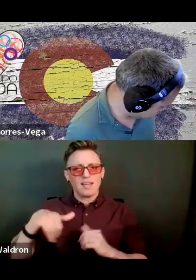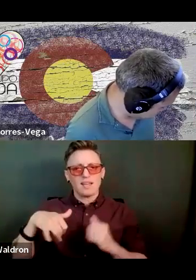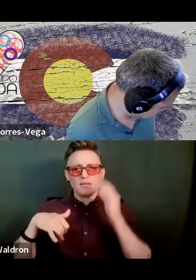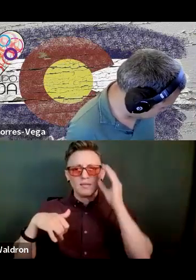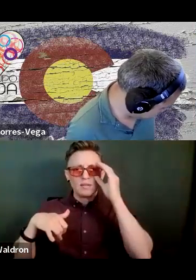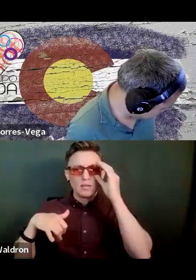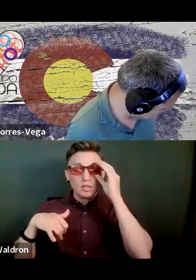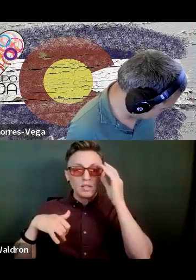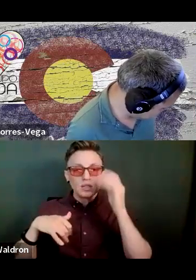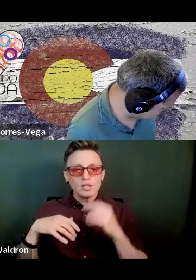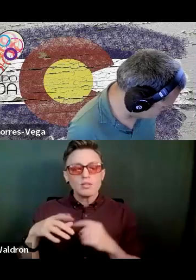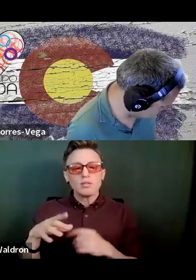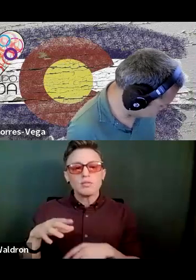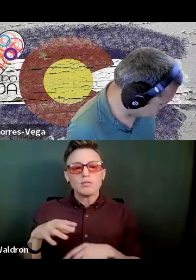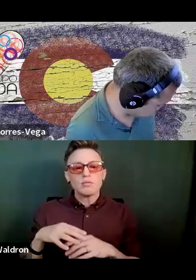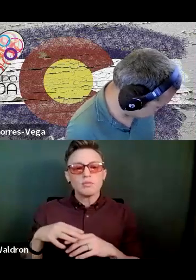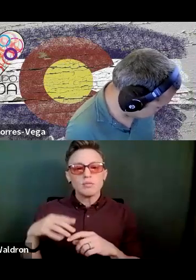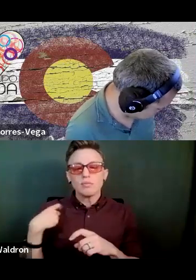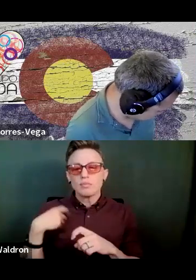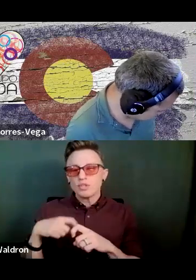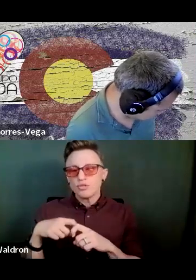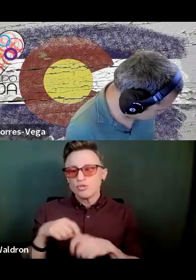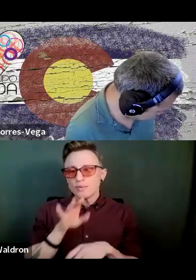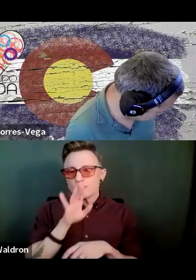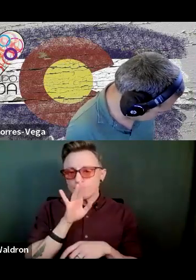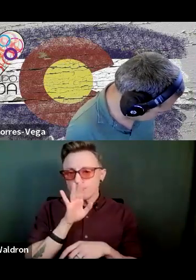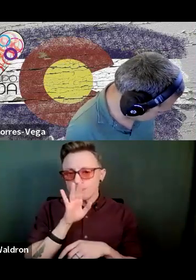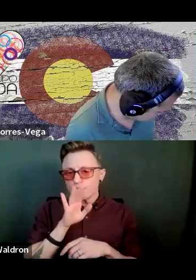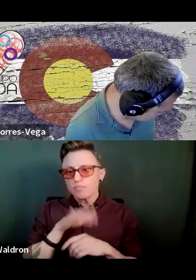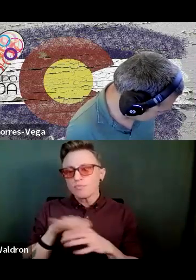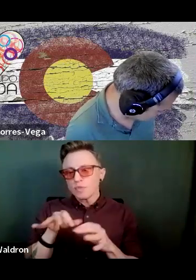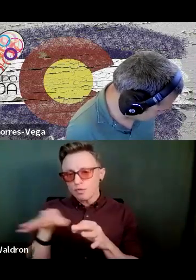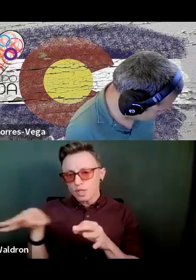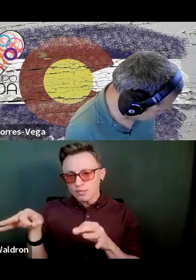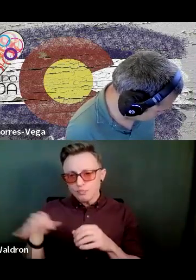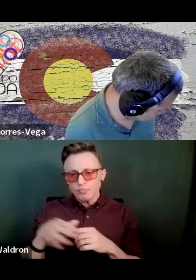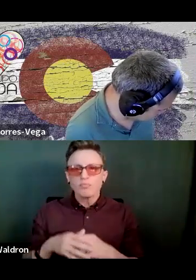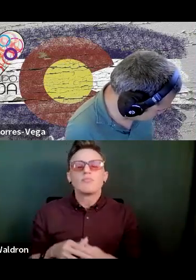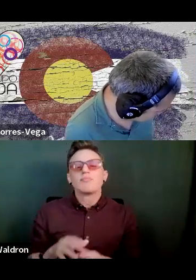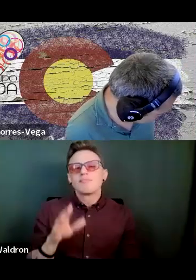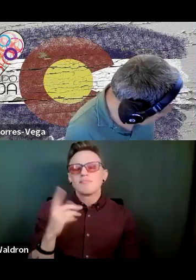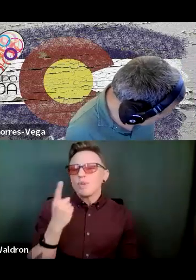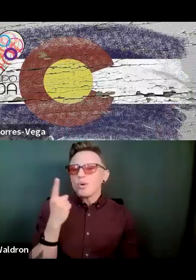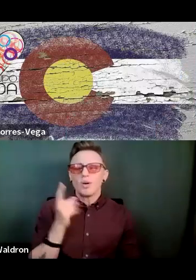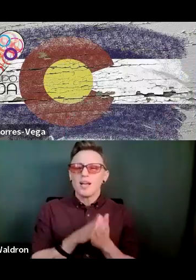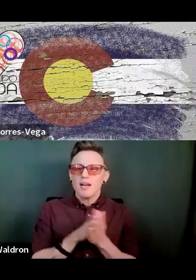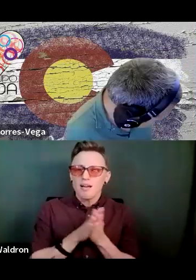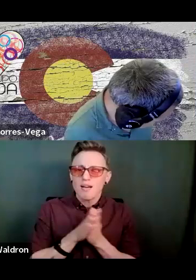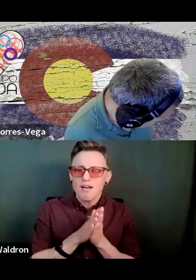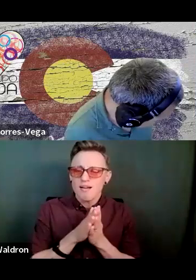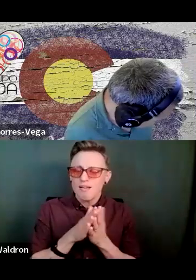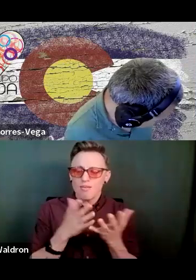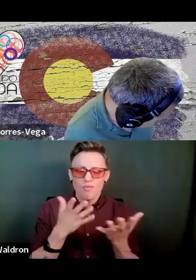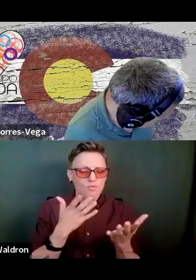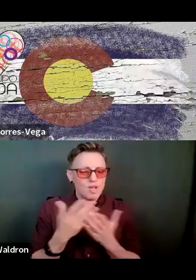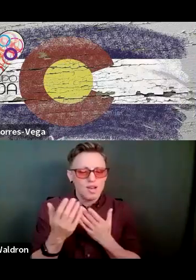And I've always been passionate about doing whatever